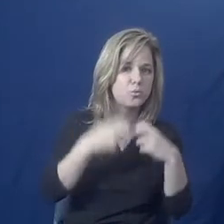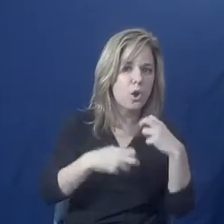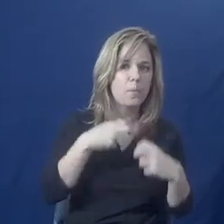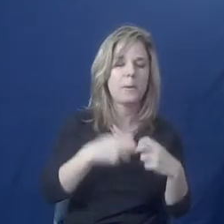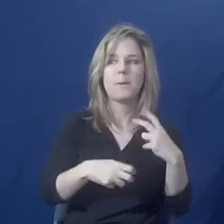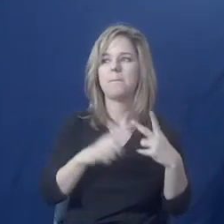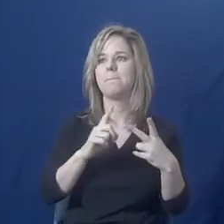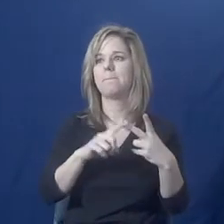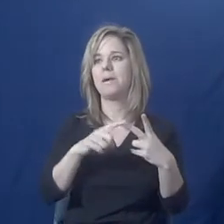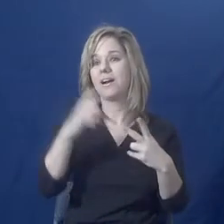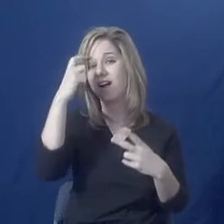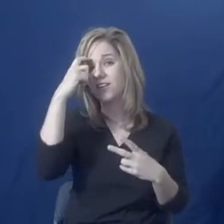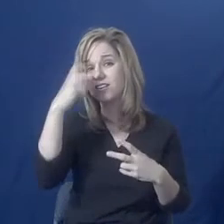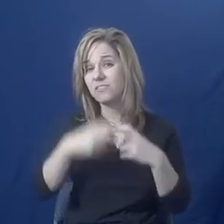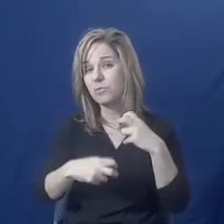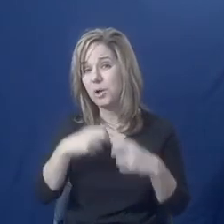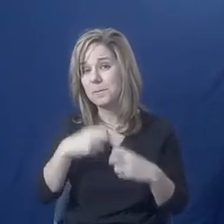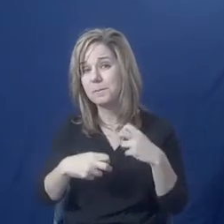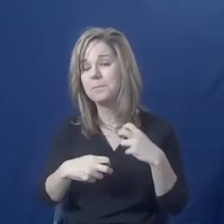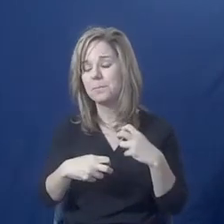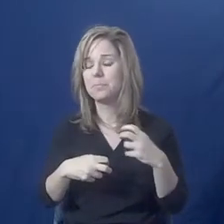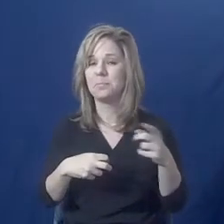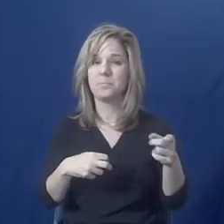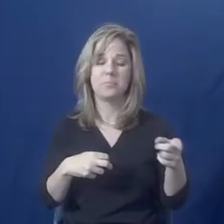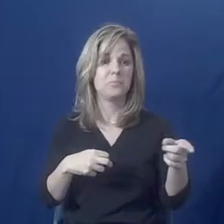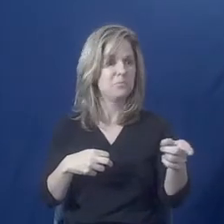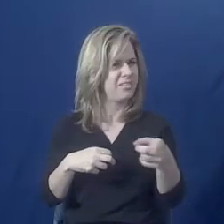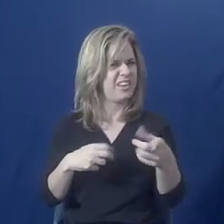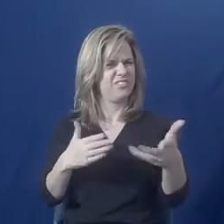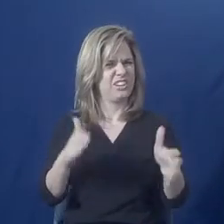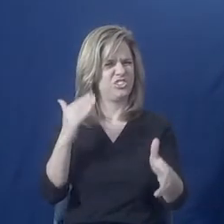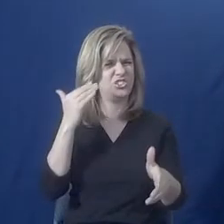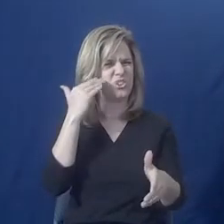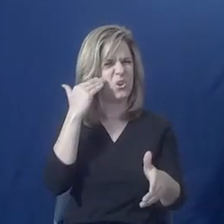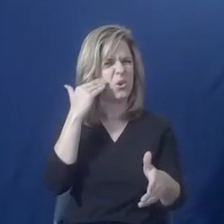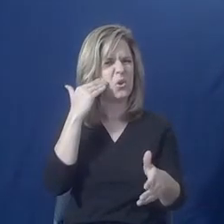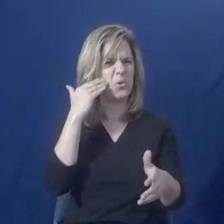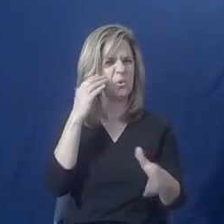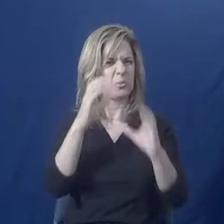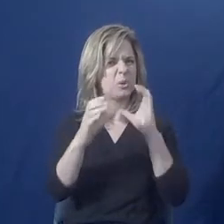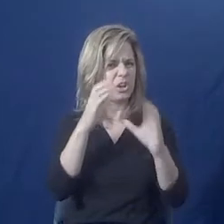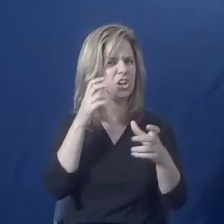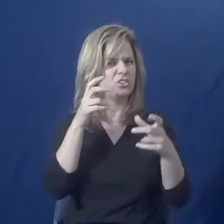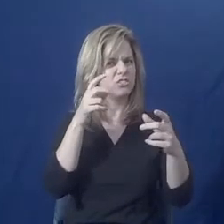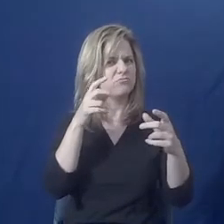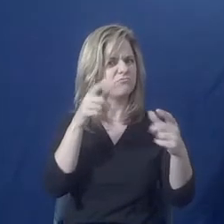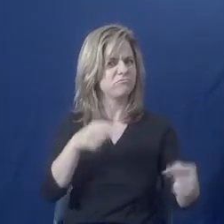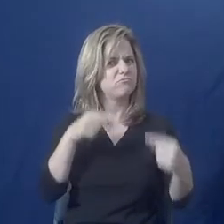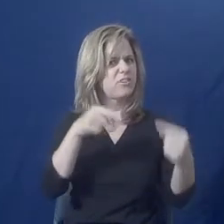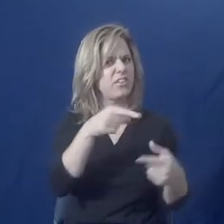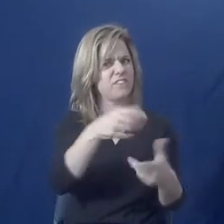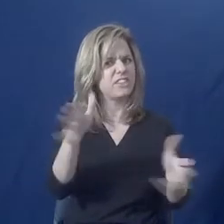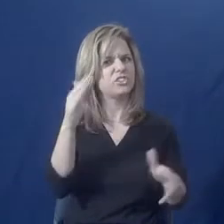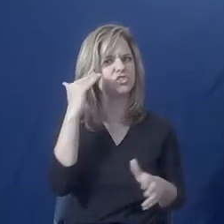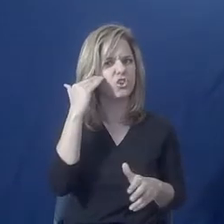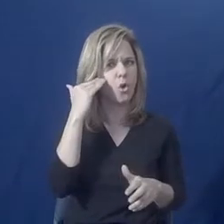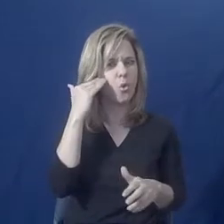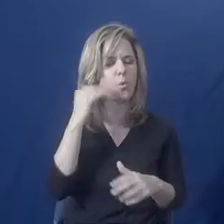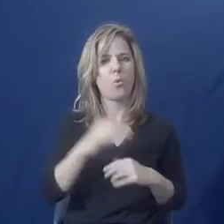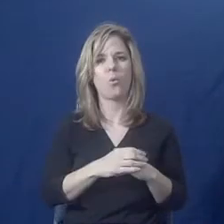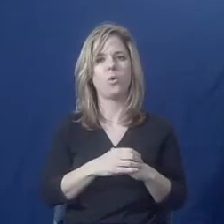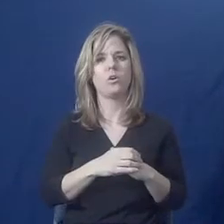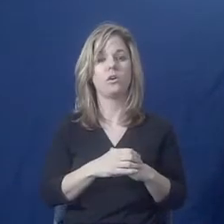or cognitive disabilities, they know that it's hard for other people to understand them. They're